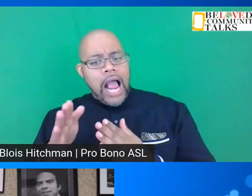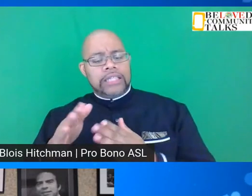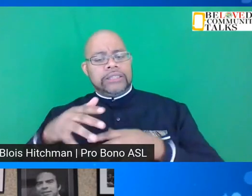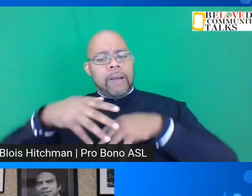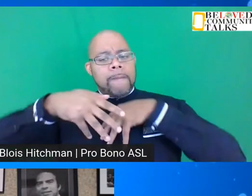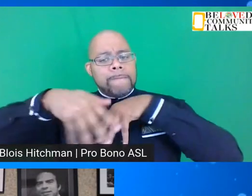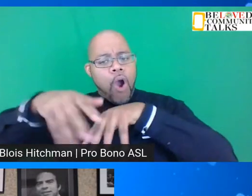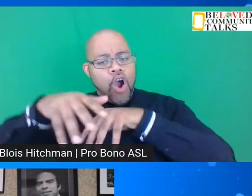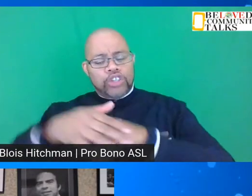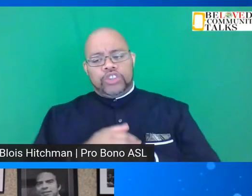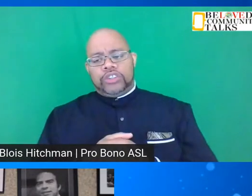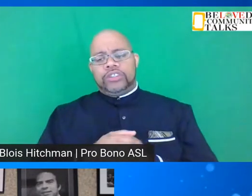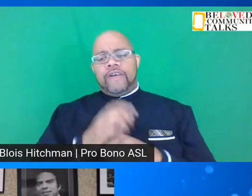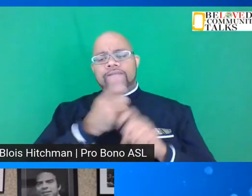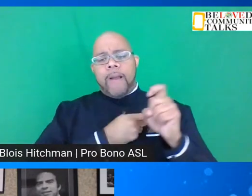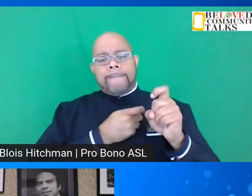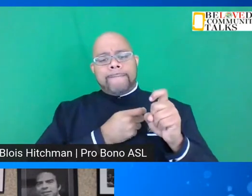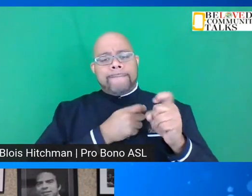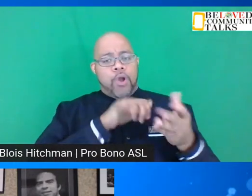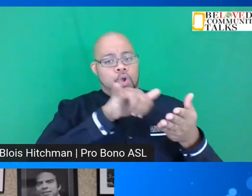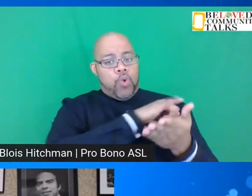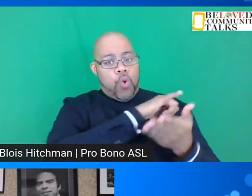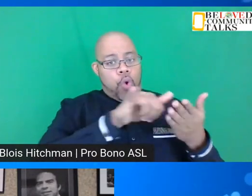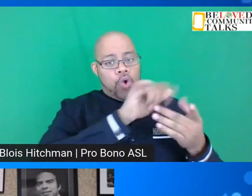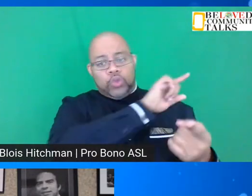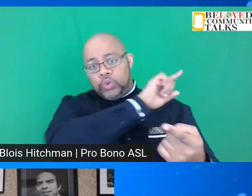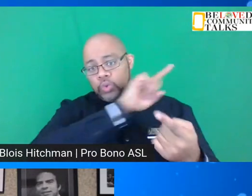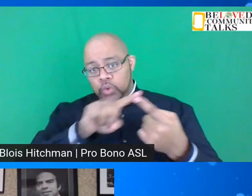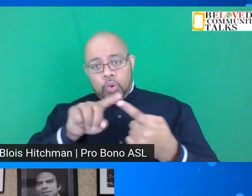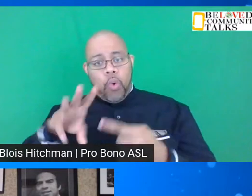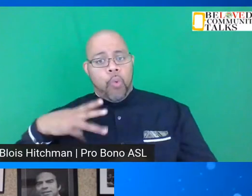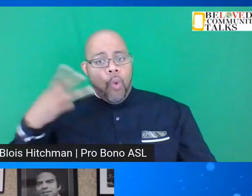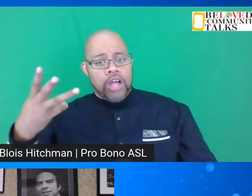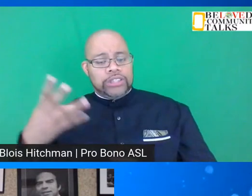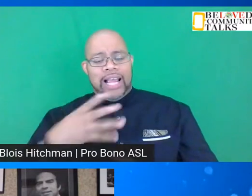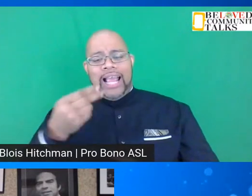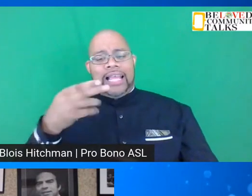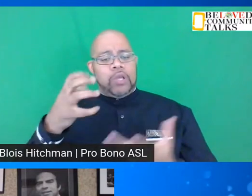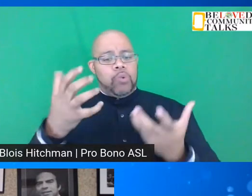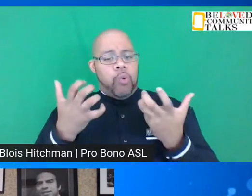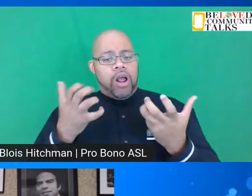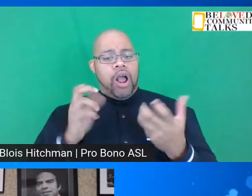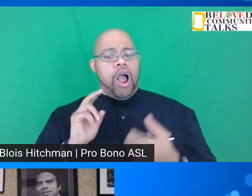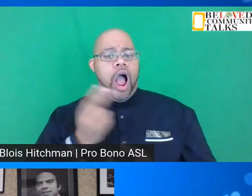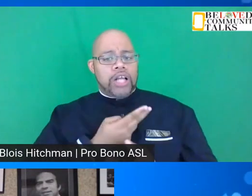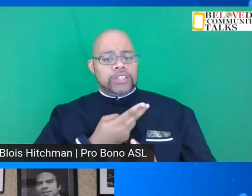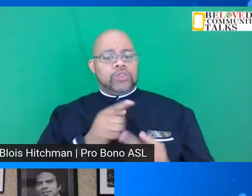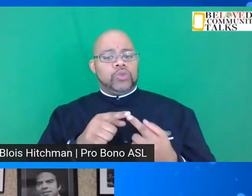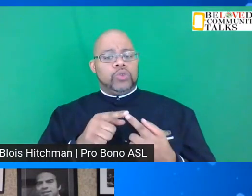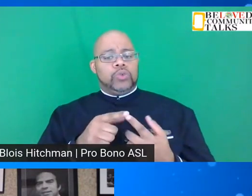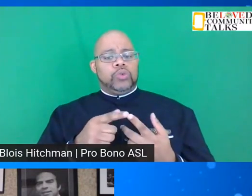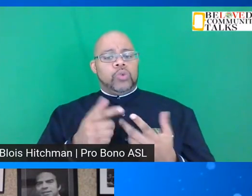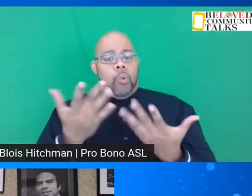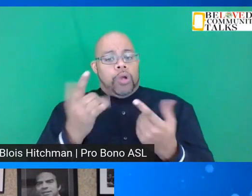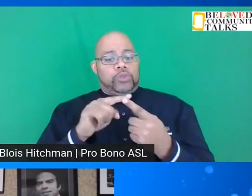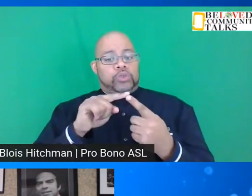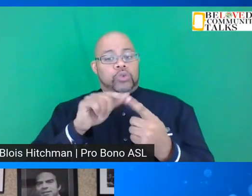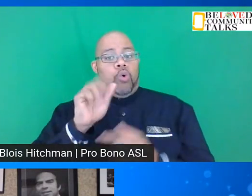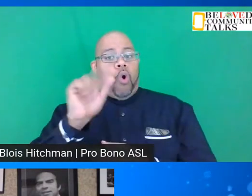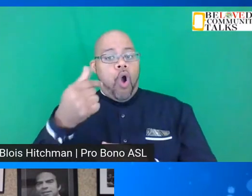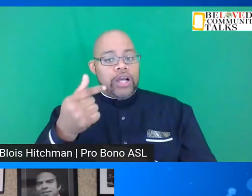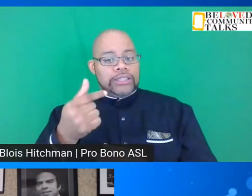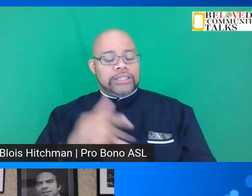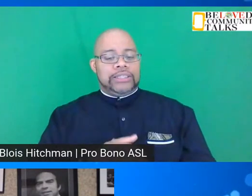from New York to Washington. And he wanted us to wait until August